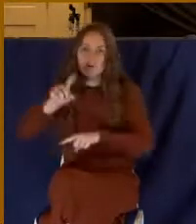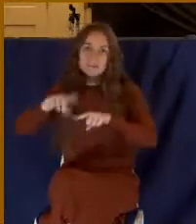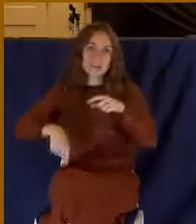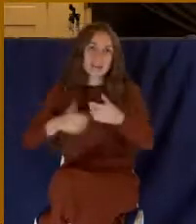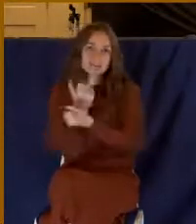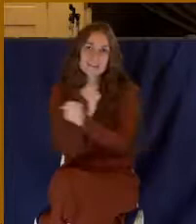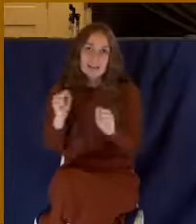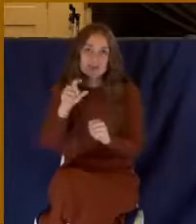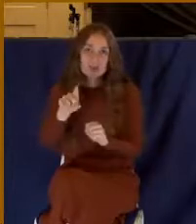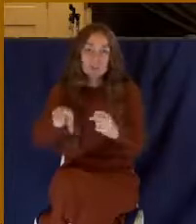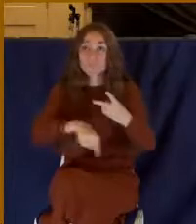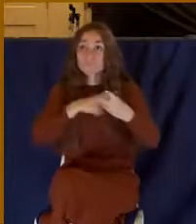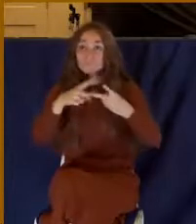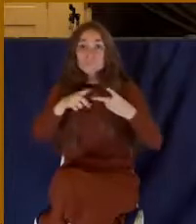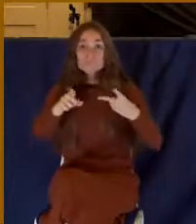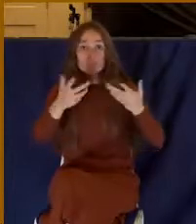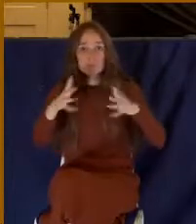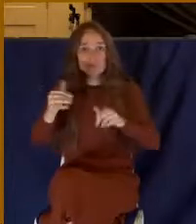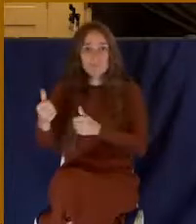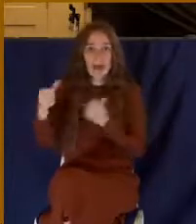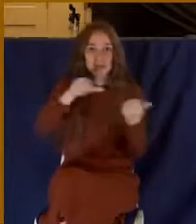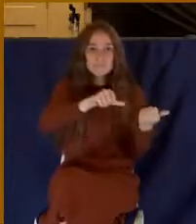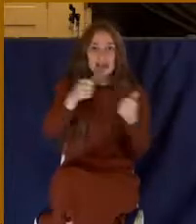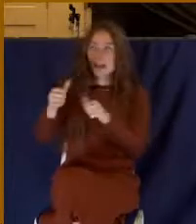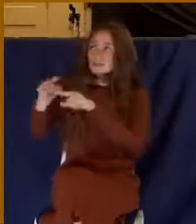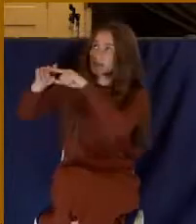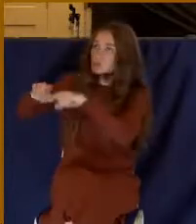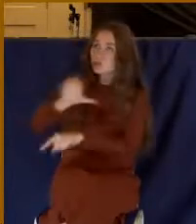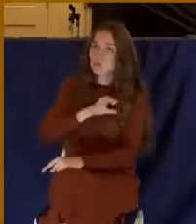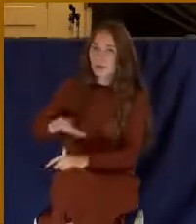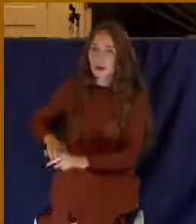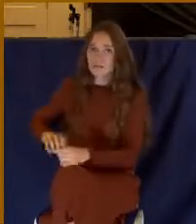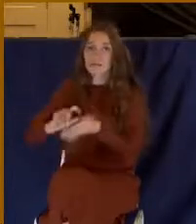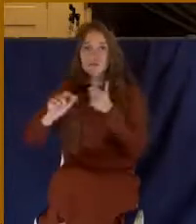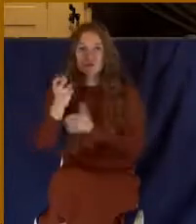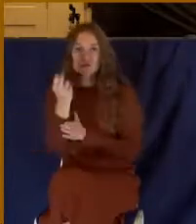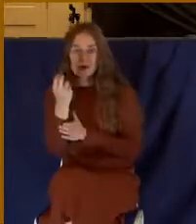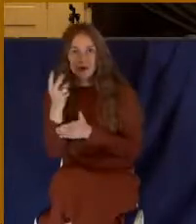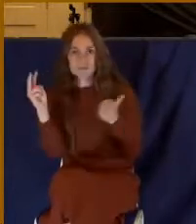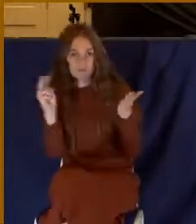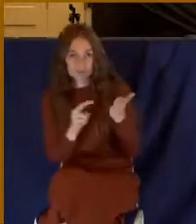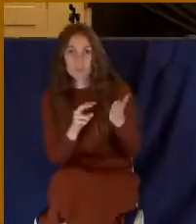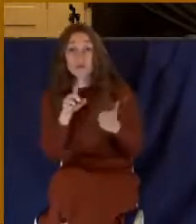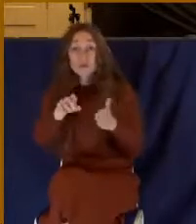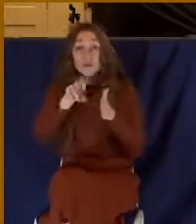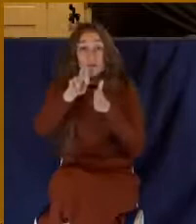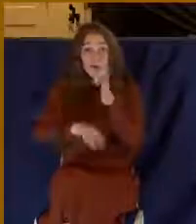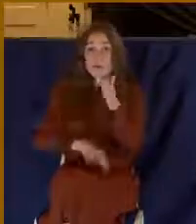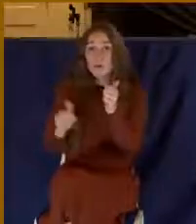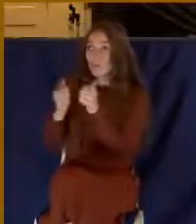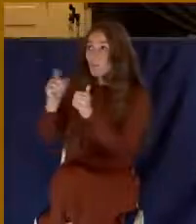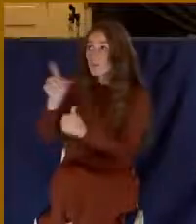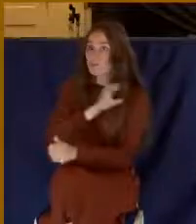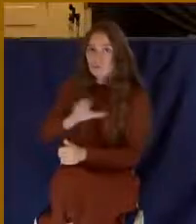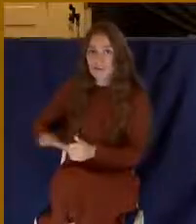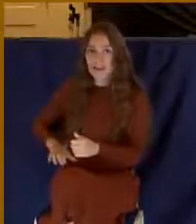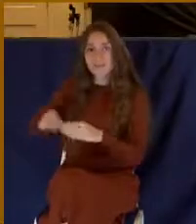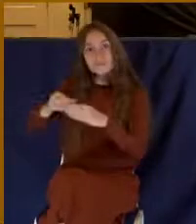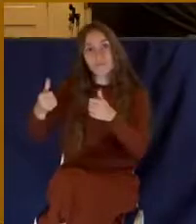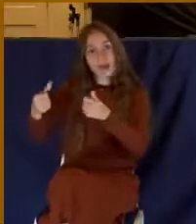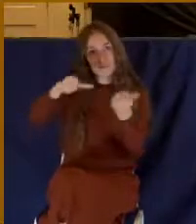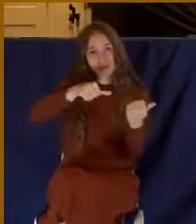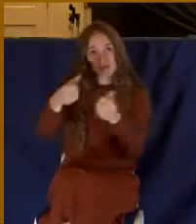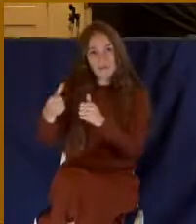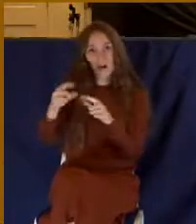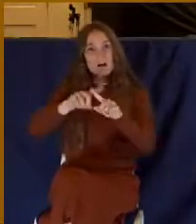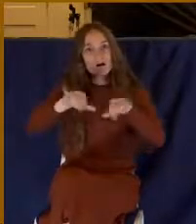thing. You've been baptized into Christ. Look at verse 12. Buried with him in baptism, wherein also ye are raised with him through the faith of the